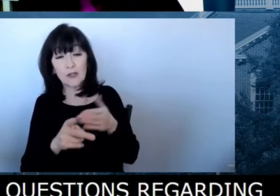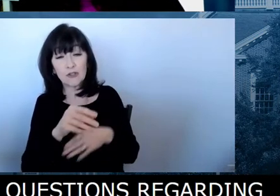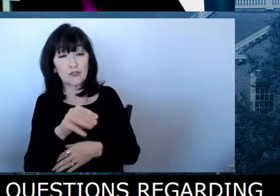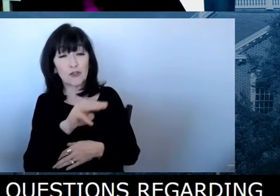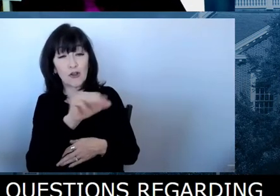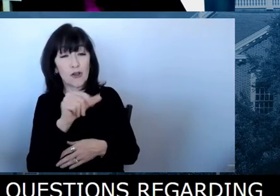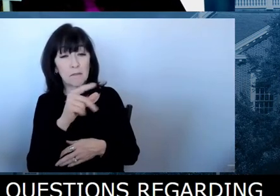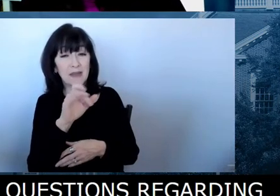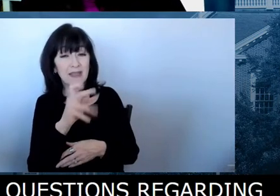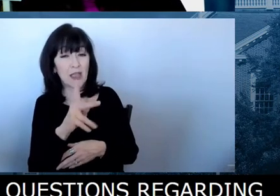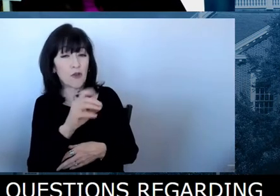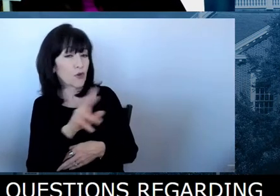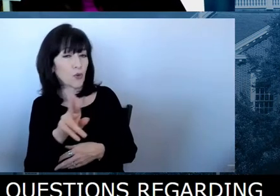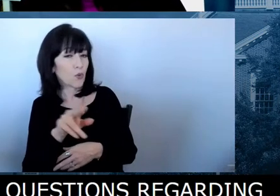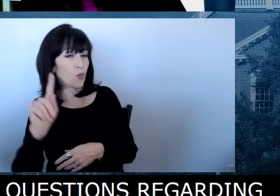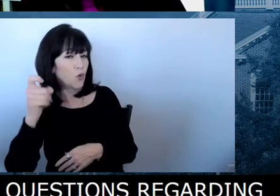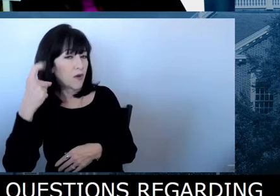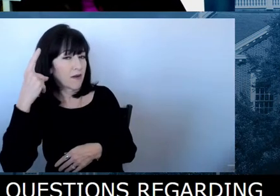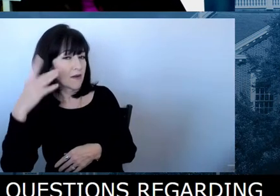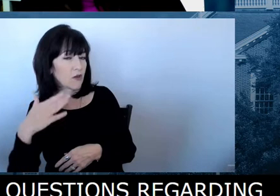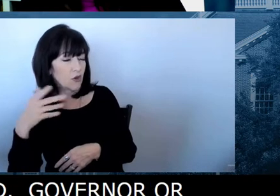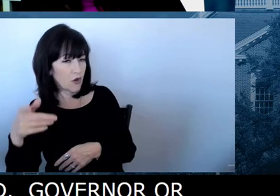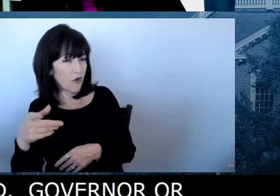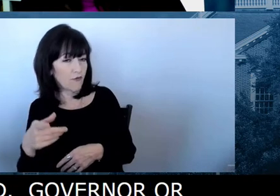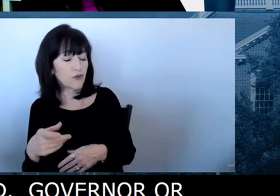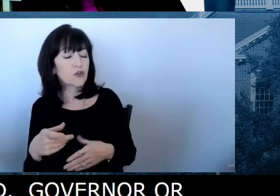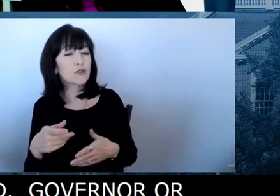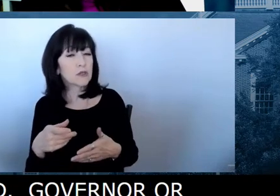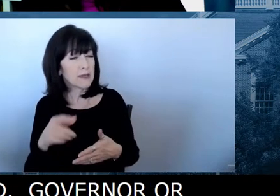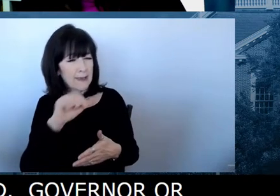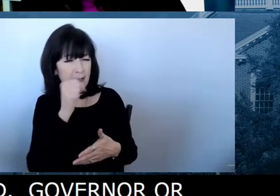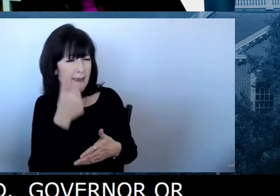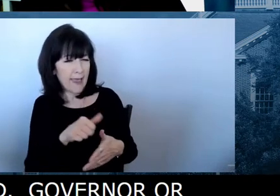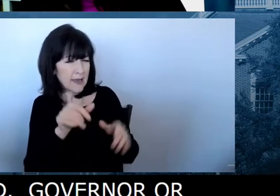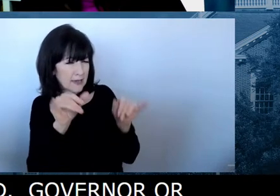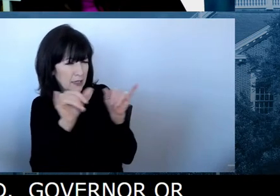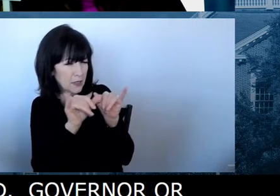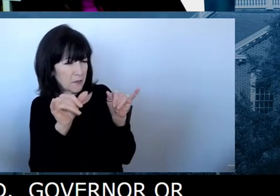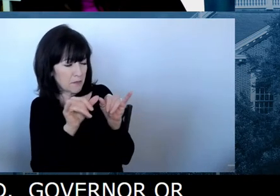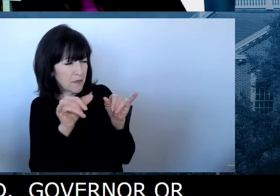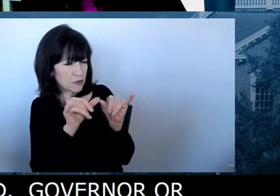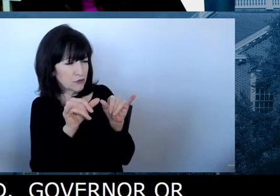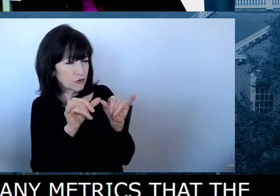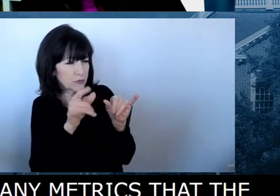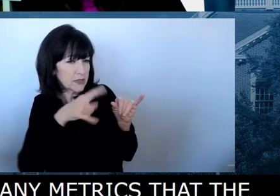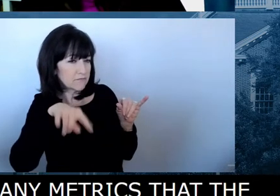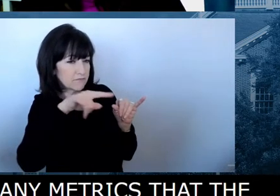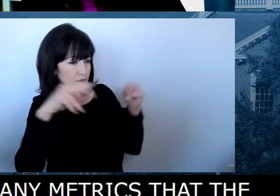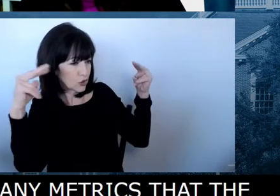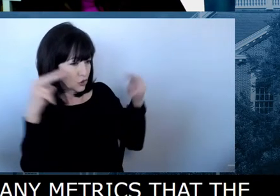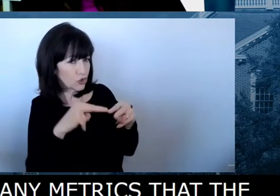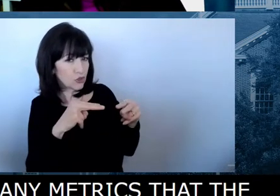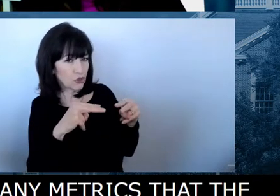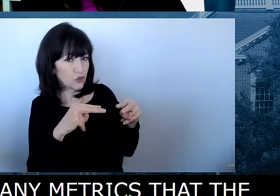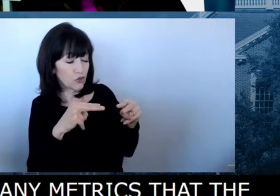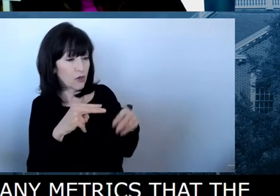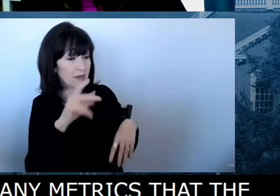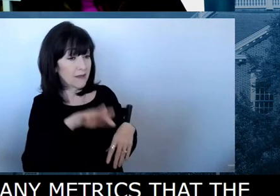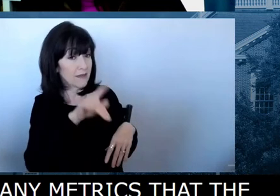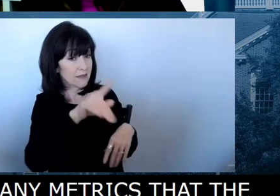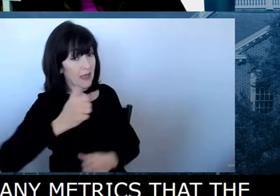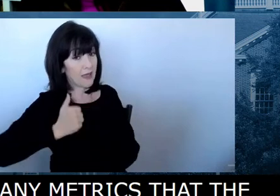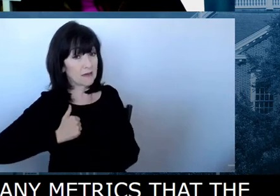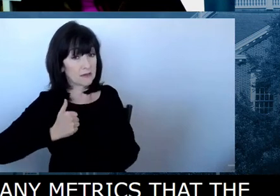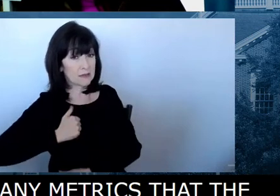um, are there any metrics that the state is looking at regarding the impact that the, um, guard is having on